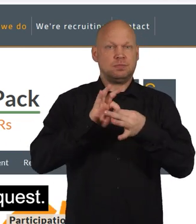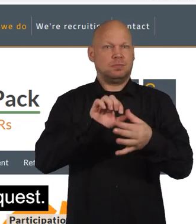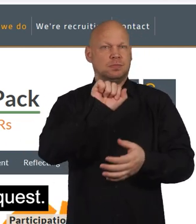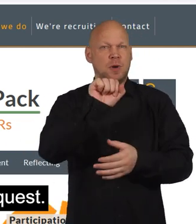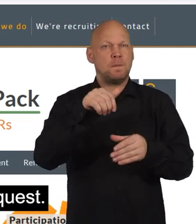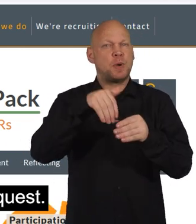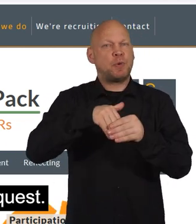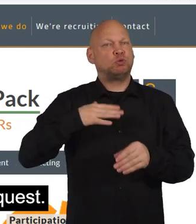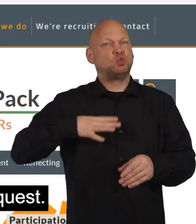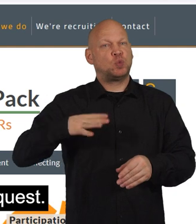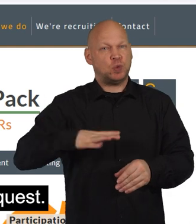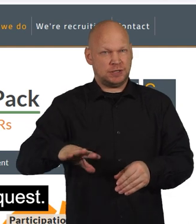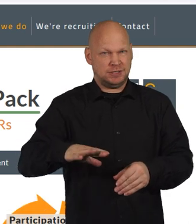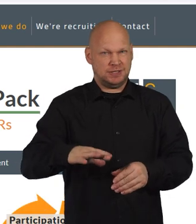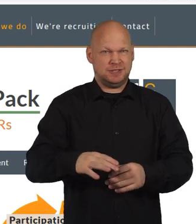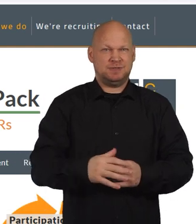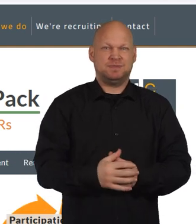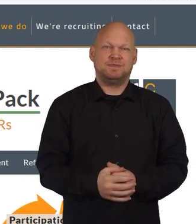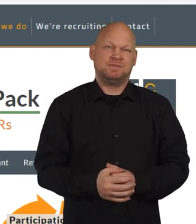participation request.